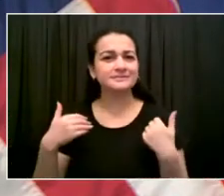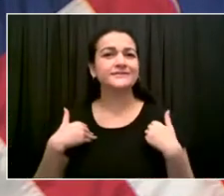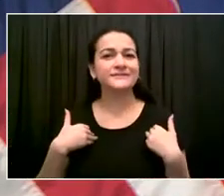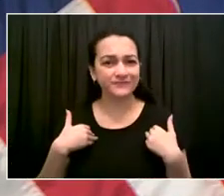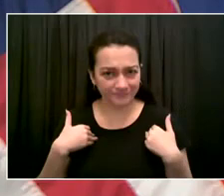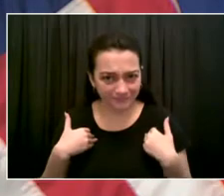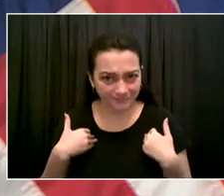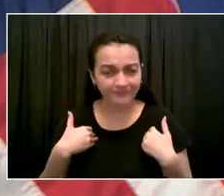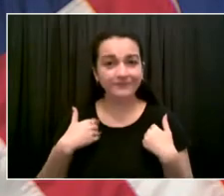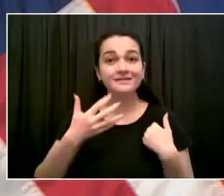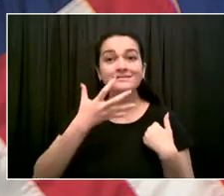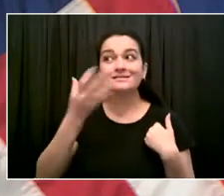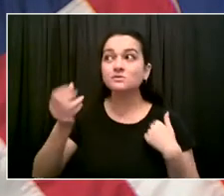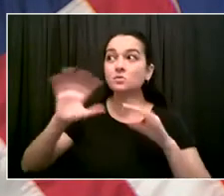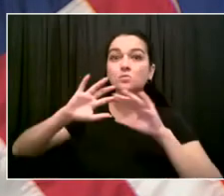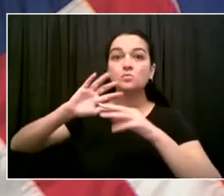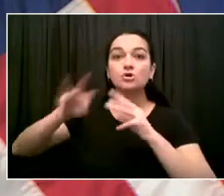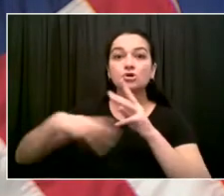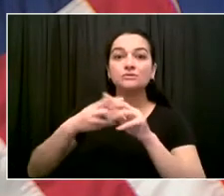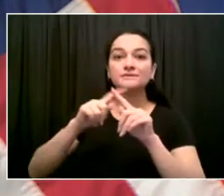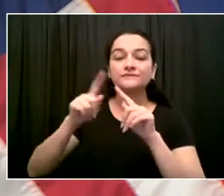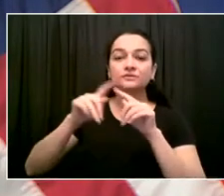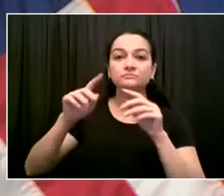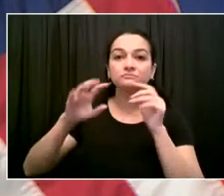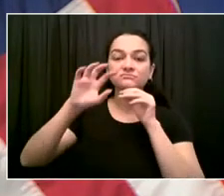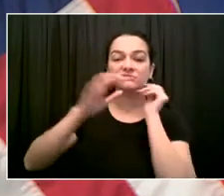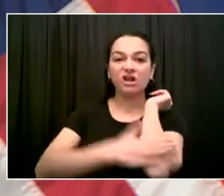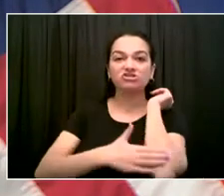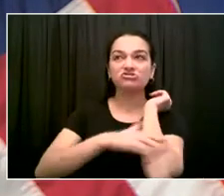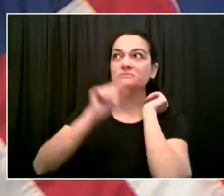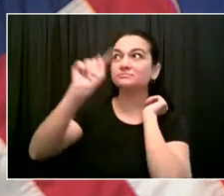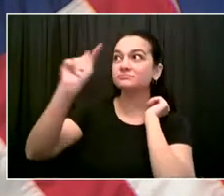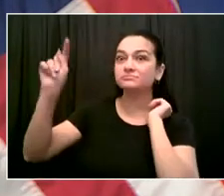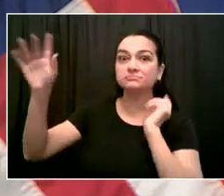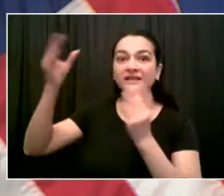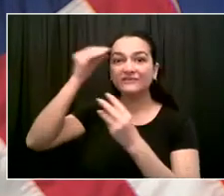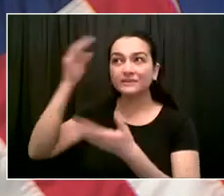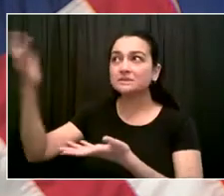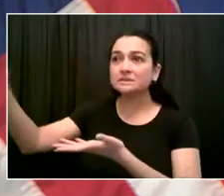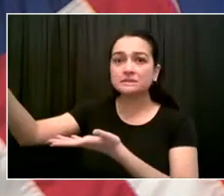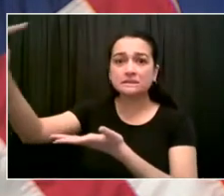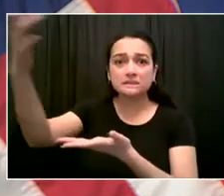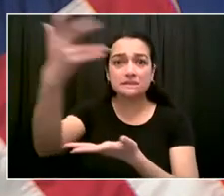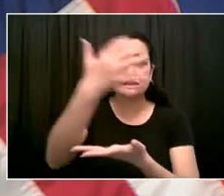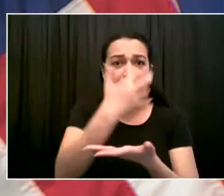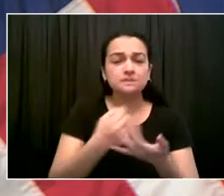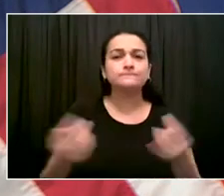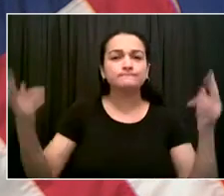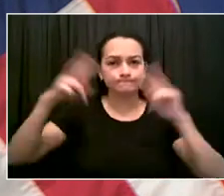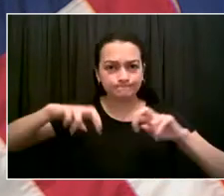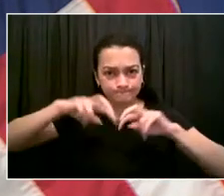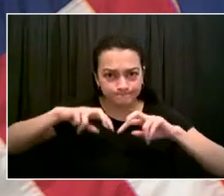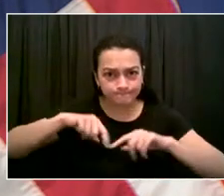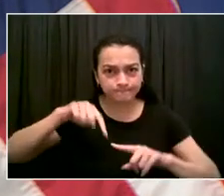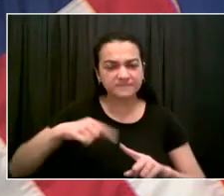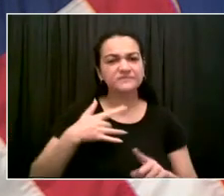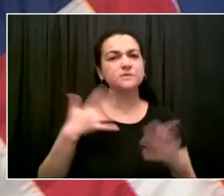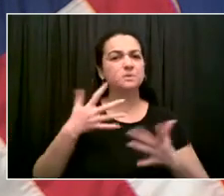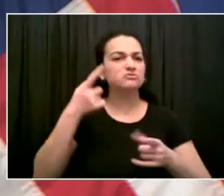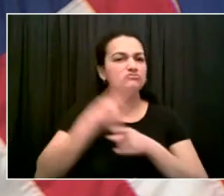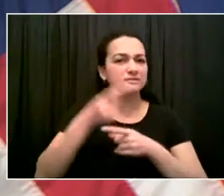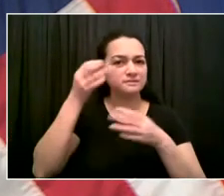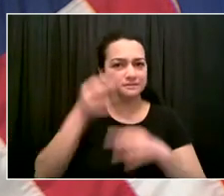they showed, the headline is what they showed is that Delta spreads even more easily than we had thought.